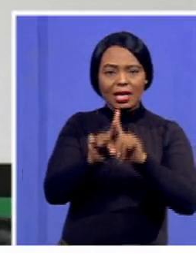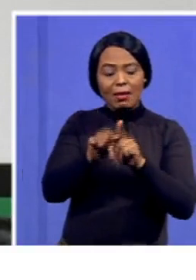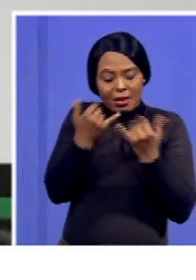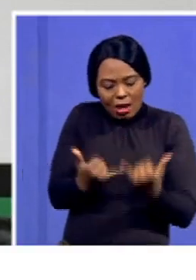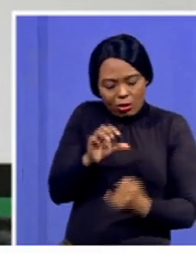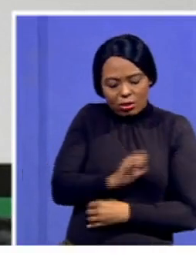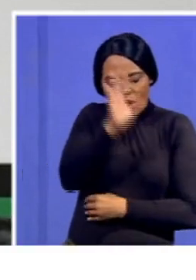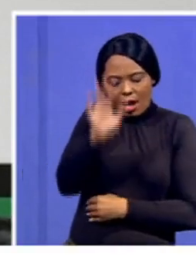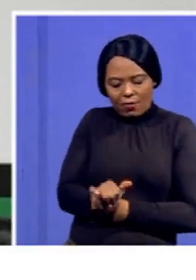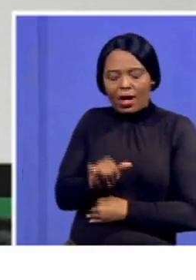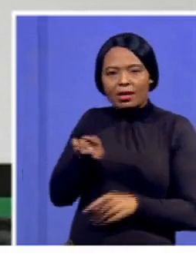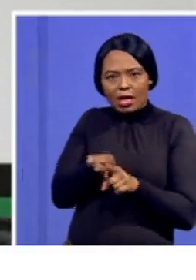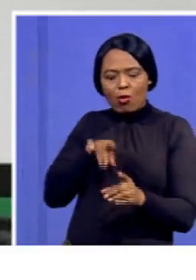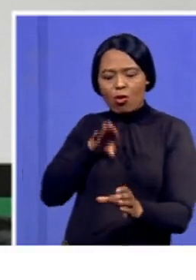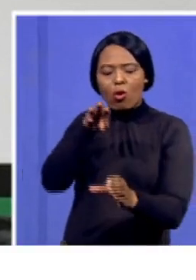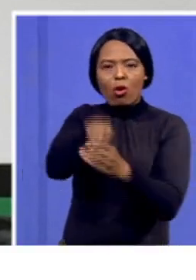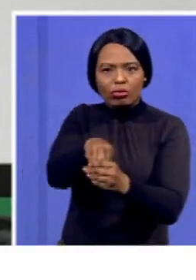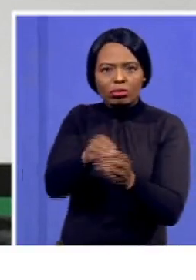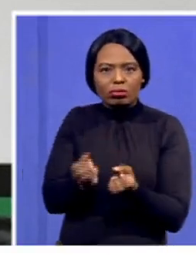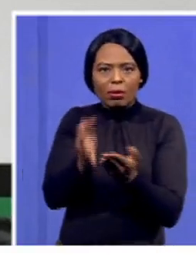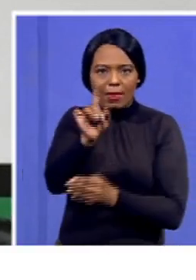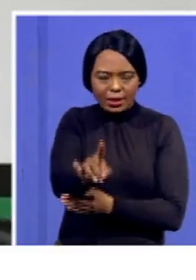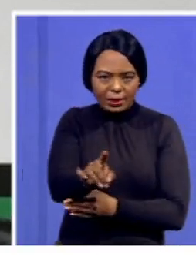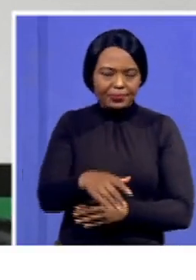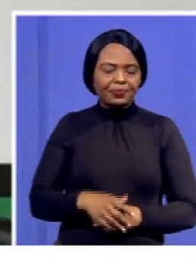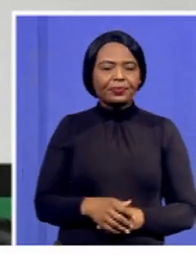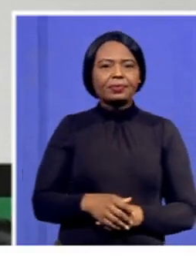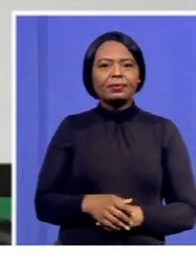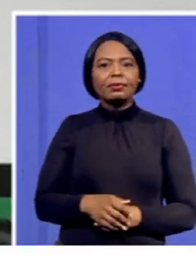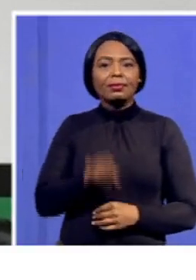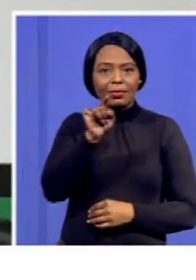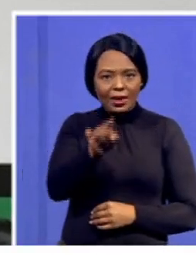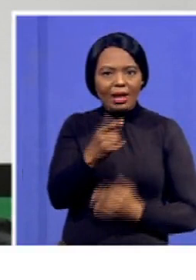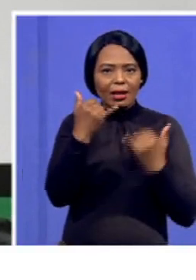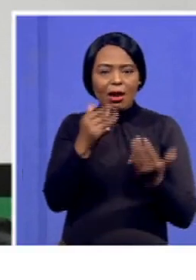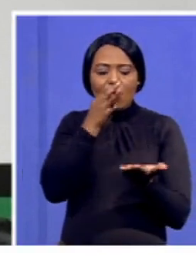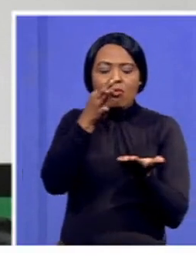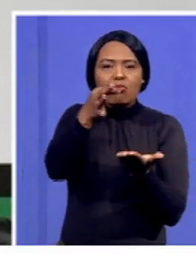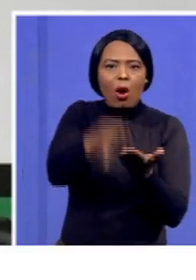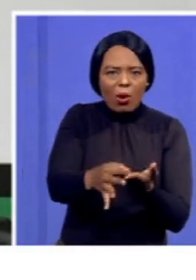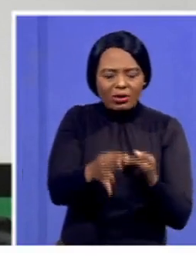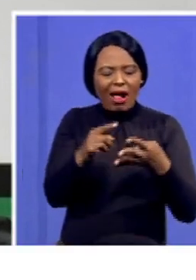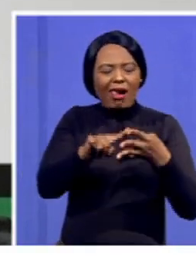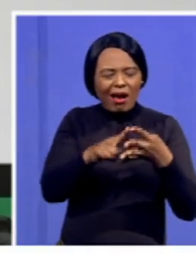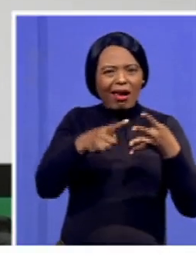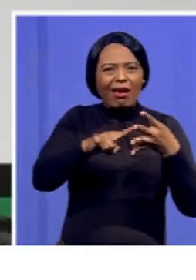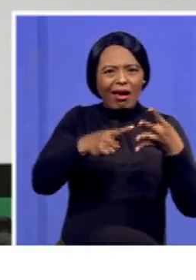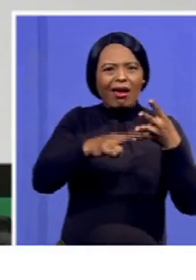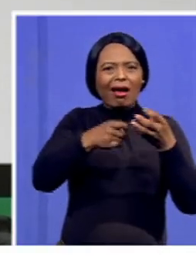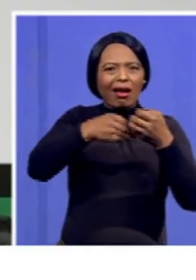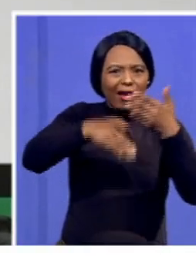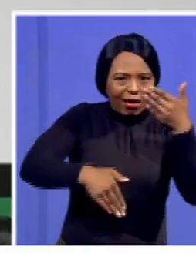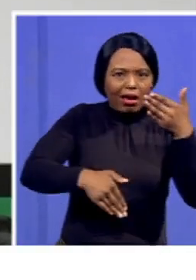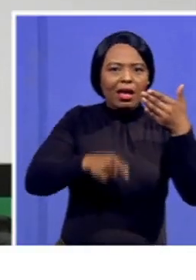our own contribution as we start this process. So to further strengthen the proposals that we are having, as the ETC,